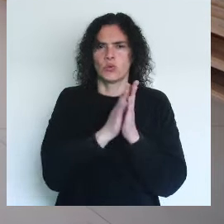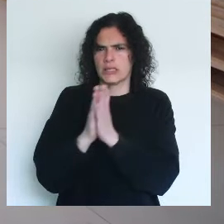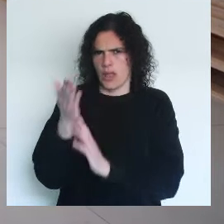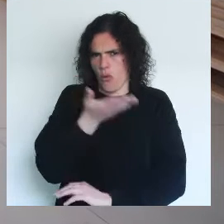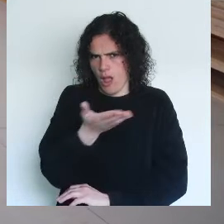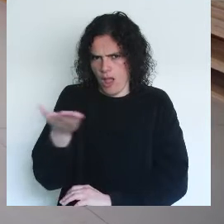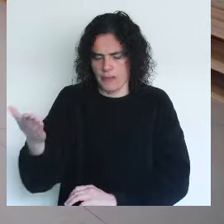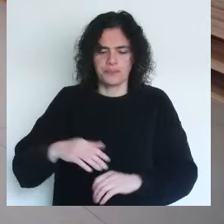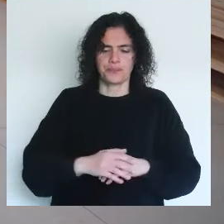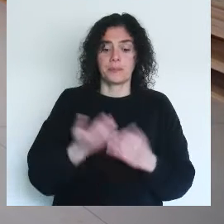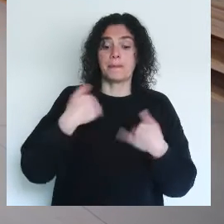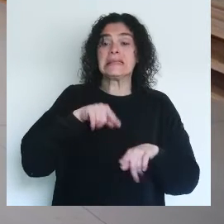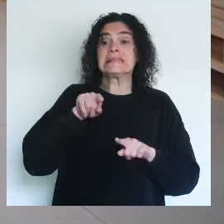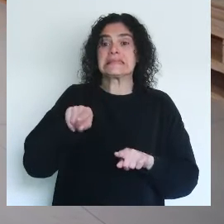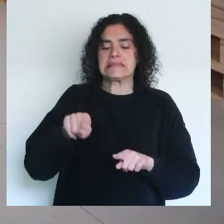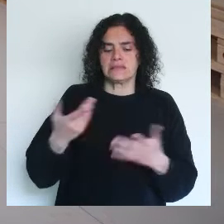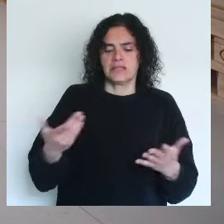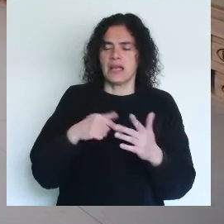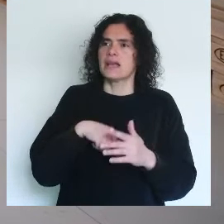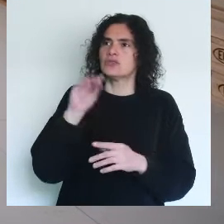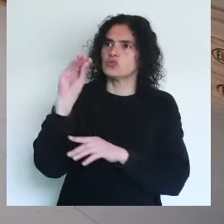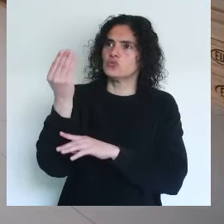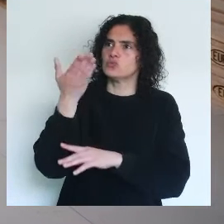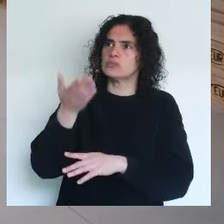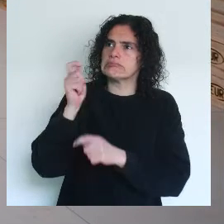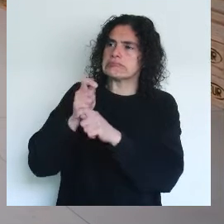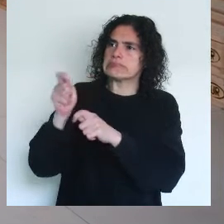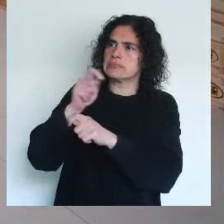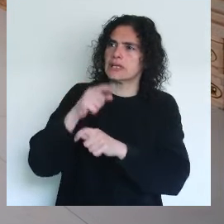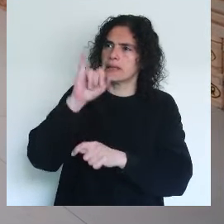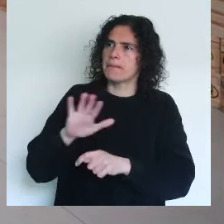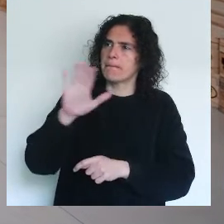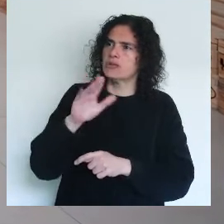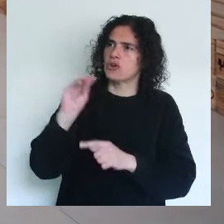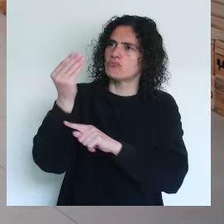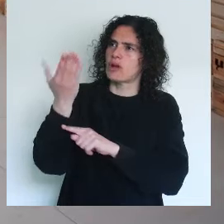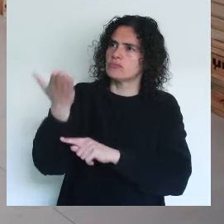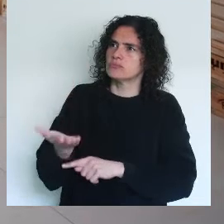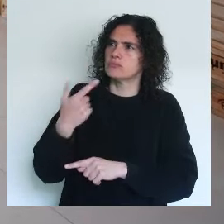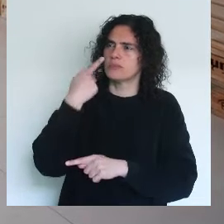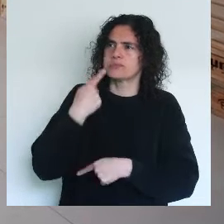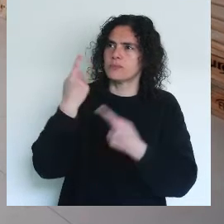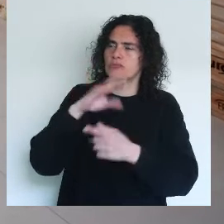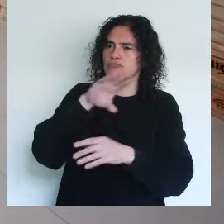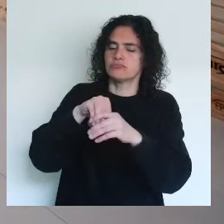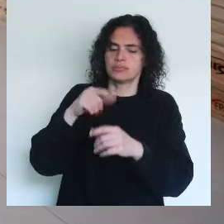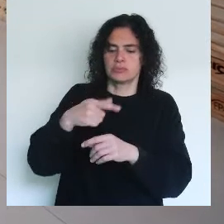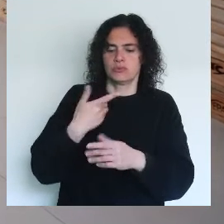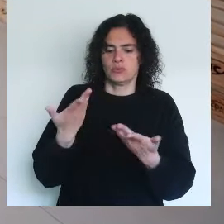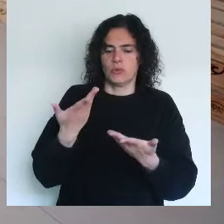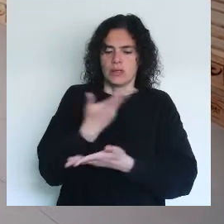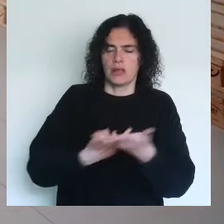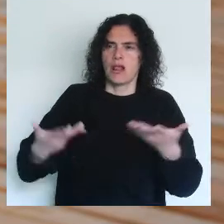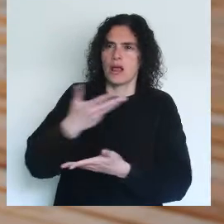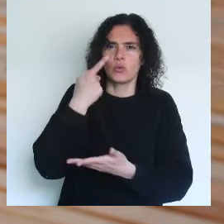collections. But it is a sculpture, it is an image, it is an object that almost belongs